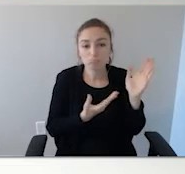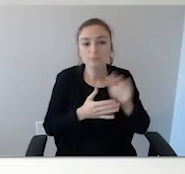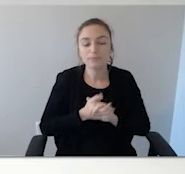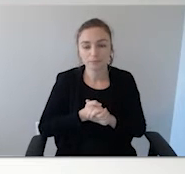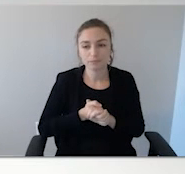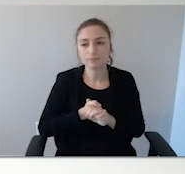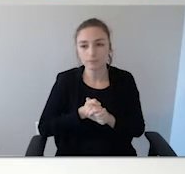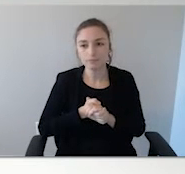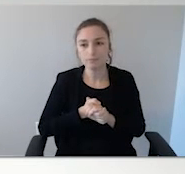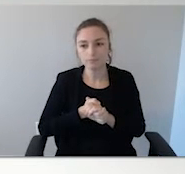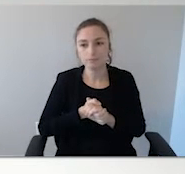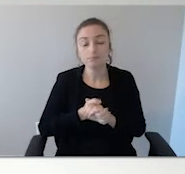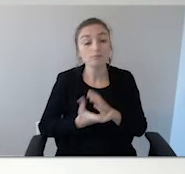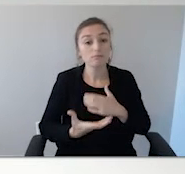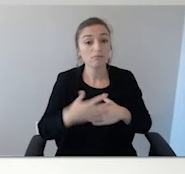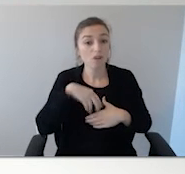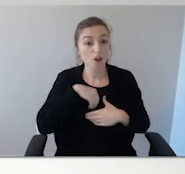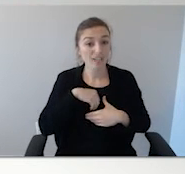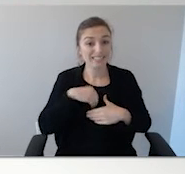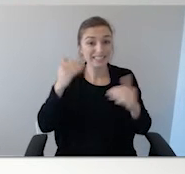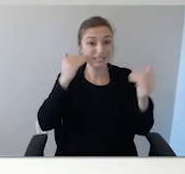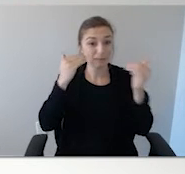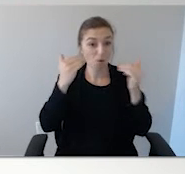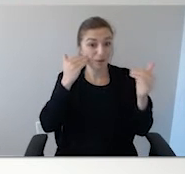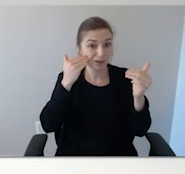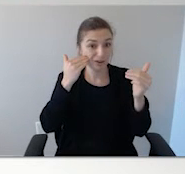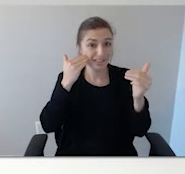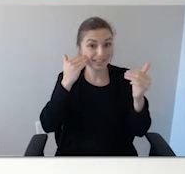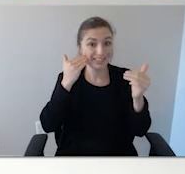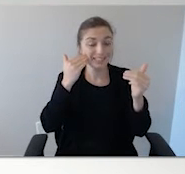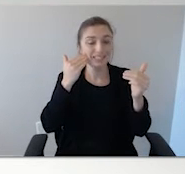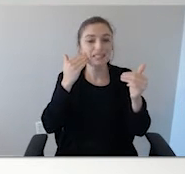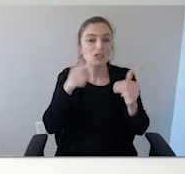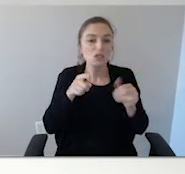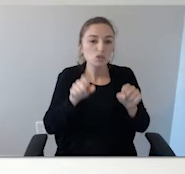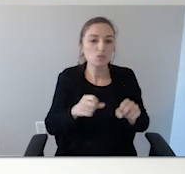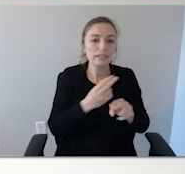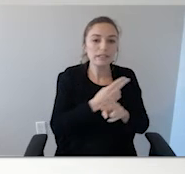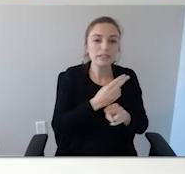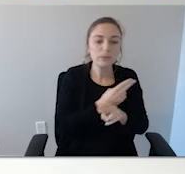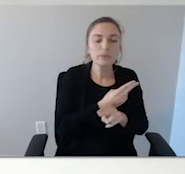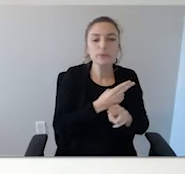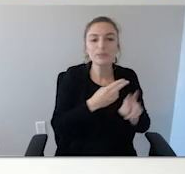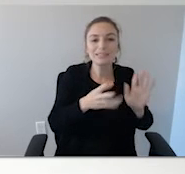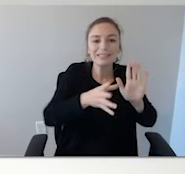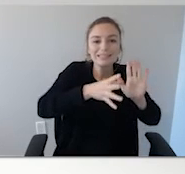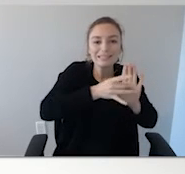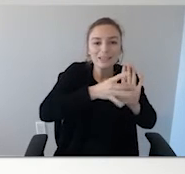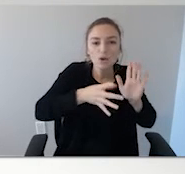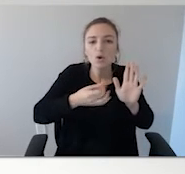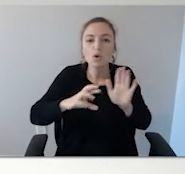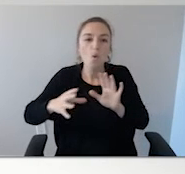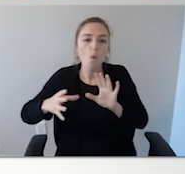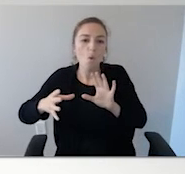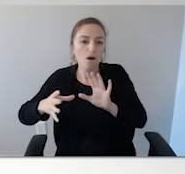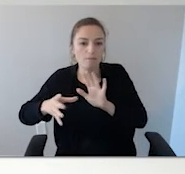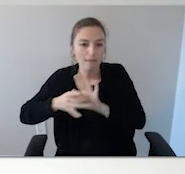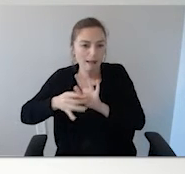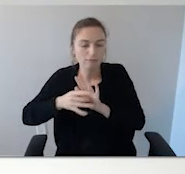The autism awareness magnet is also a decal for your windows if you don't want to put a magnet on your paint. Different alert,